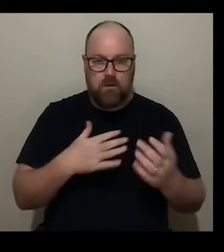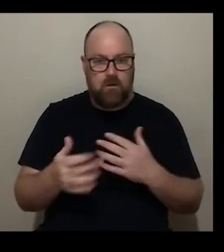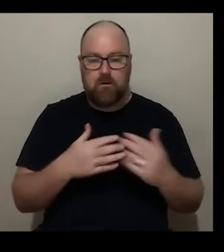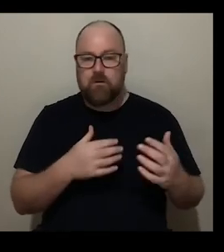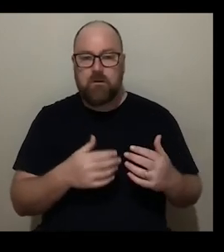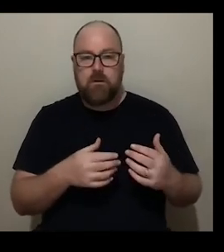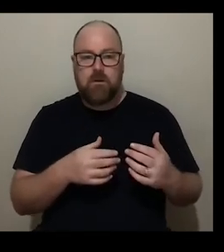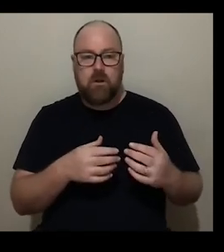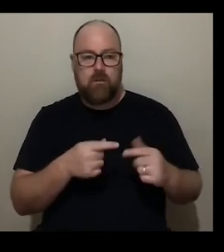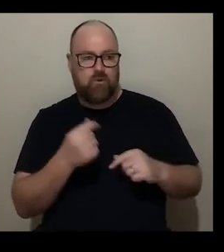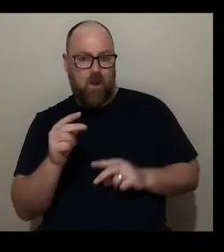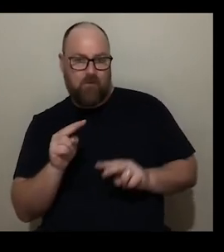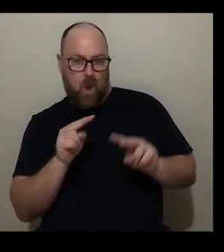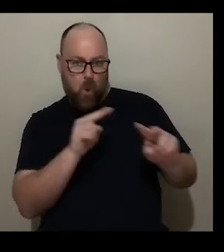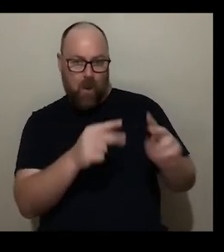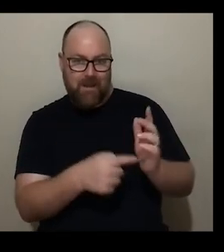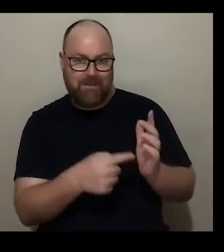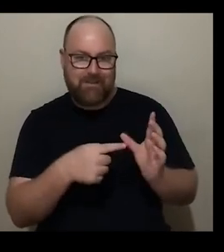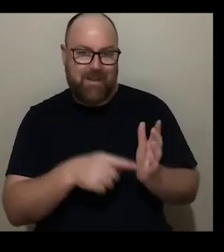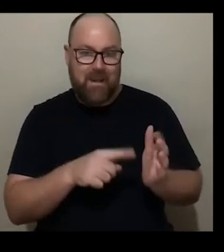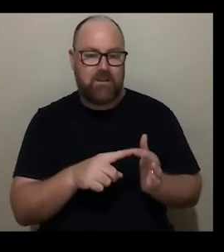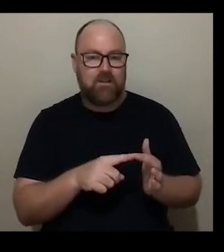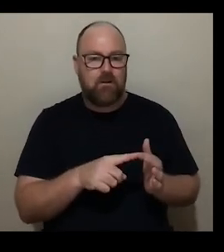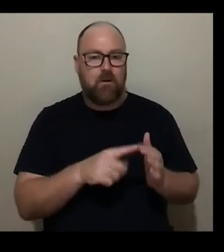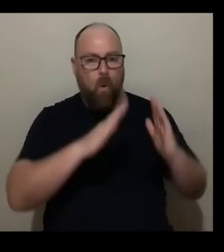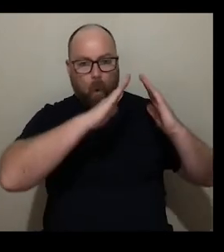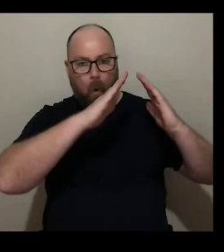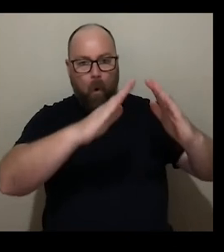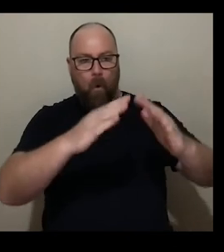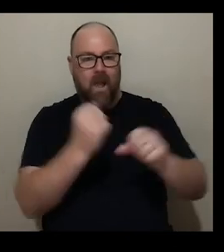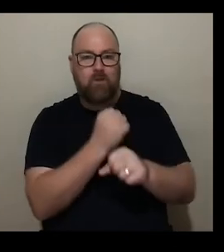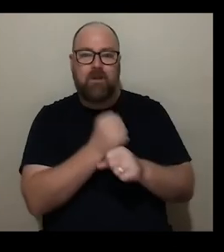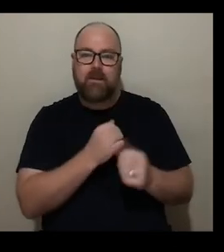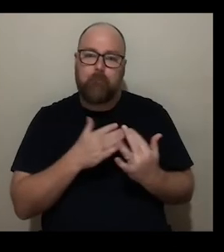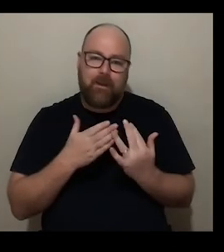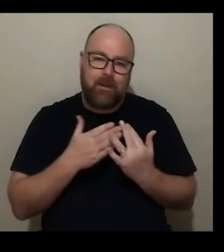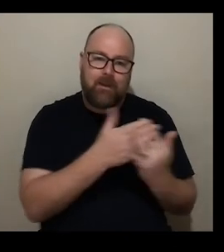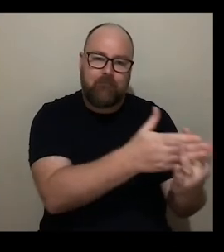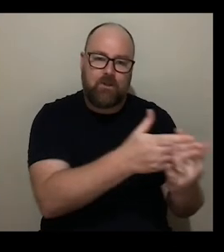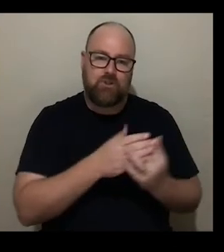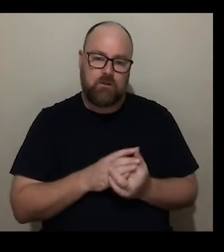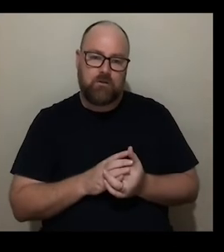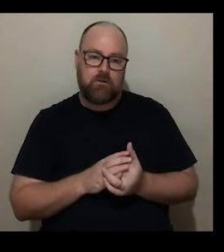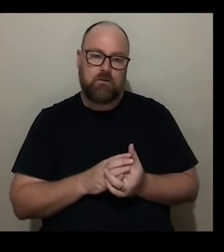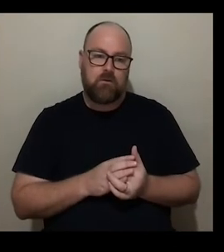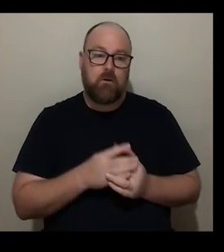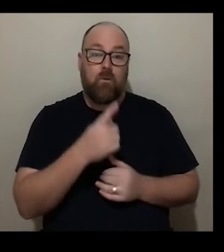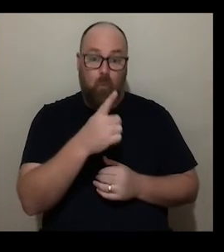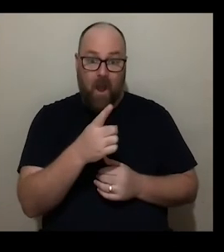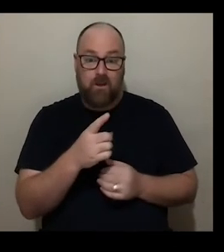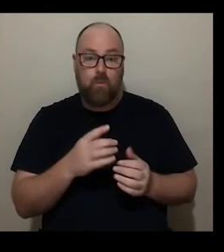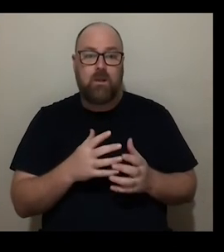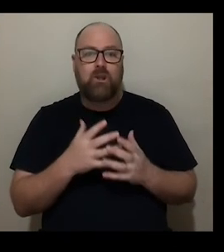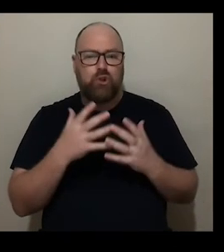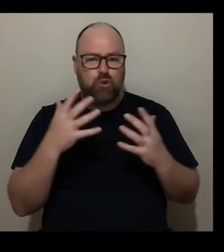um to look at tate modern's turbine hall and to create some interventions um and one of those was a